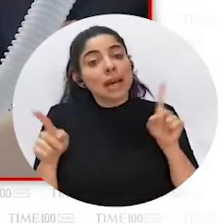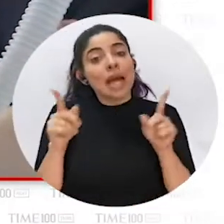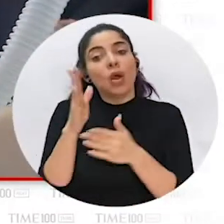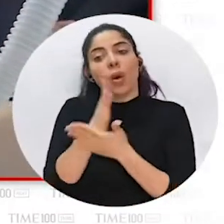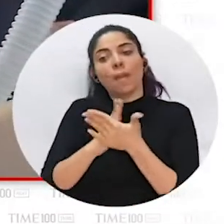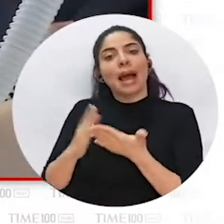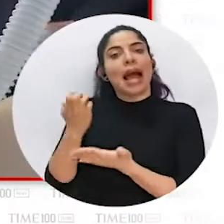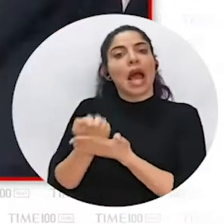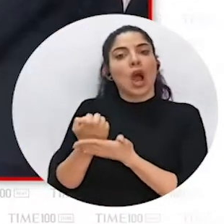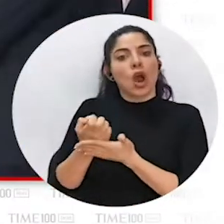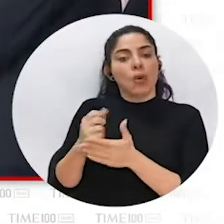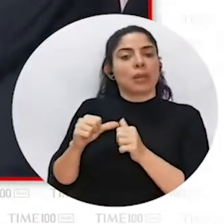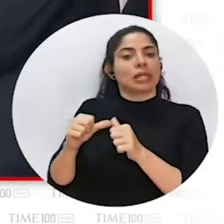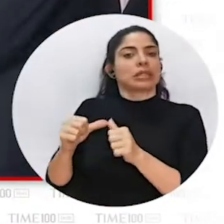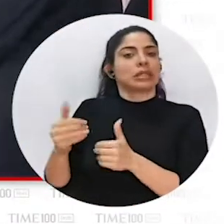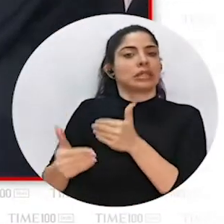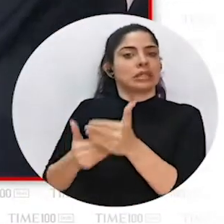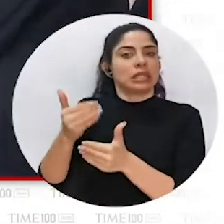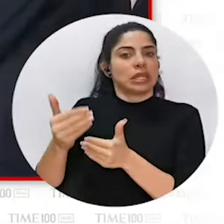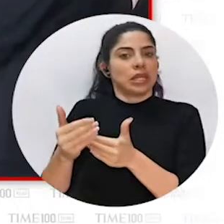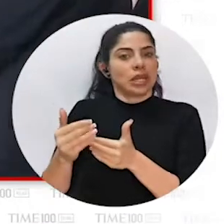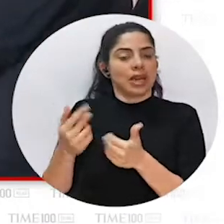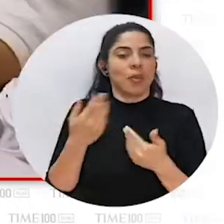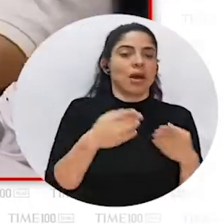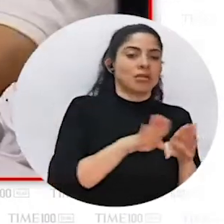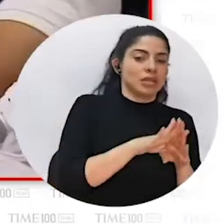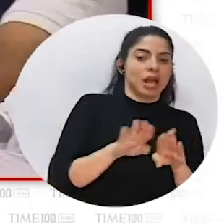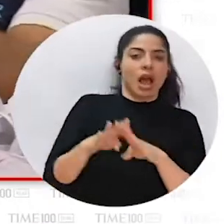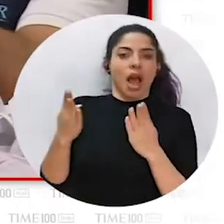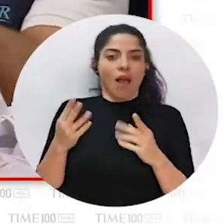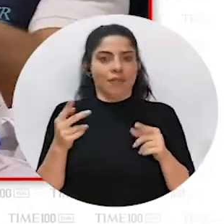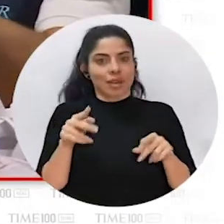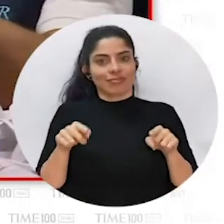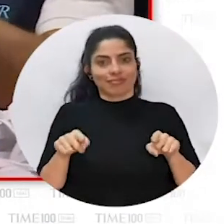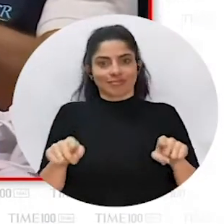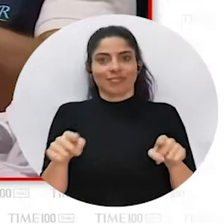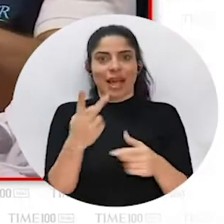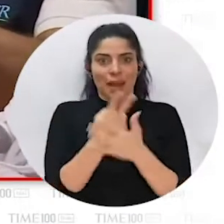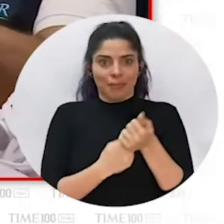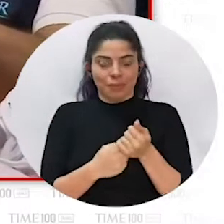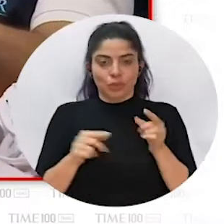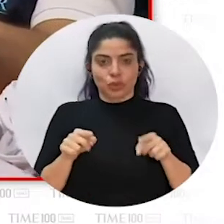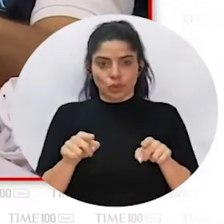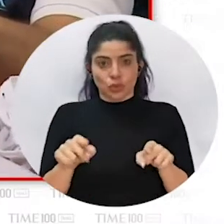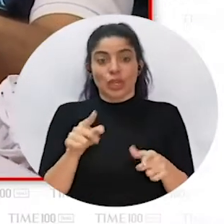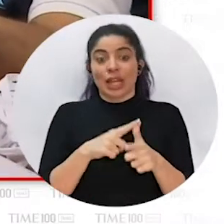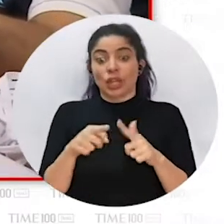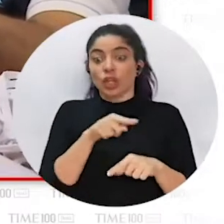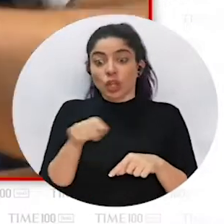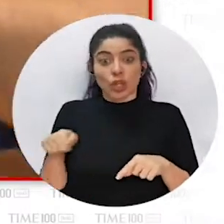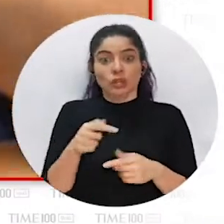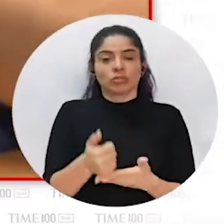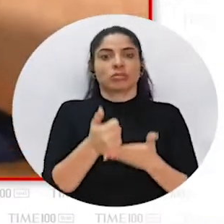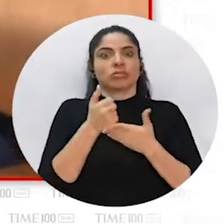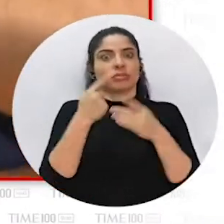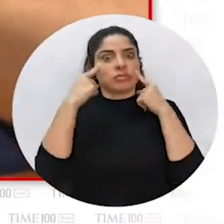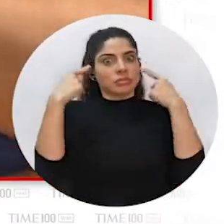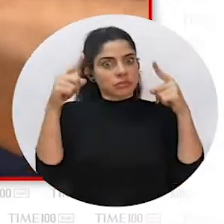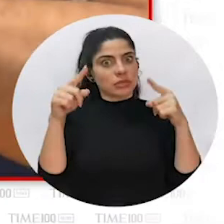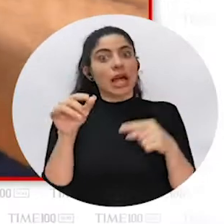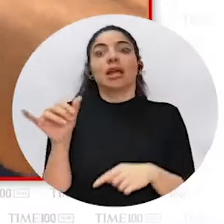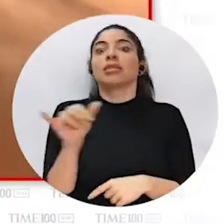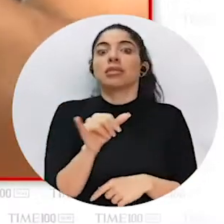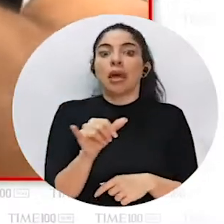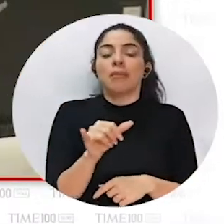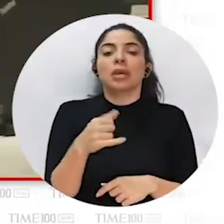we remain part of our economy moving. So, that's part of the success,